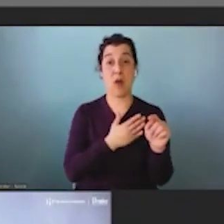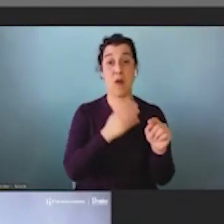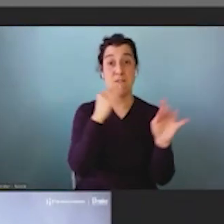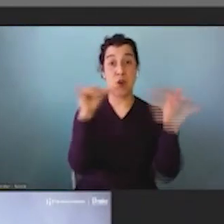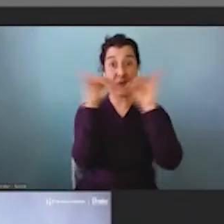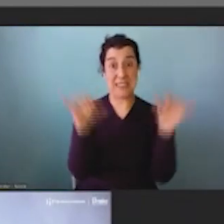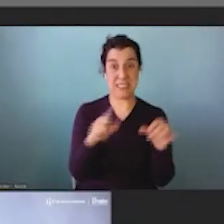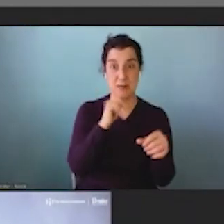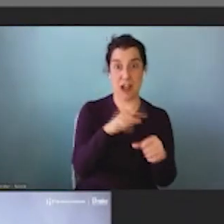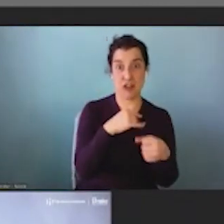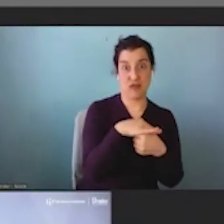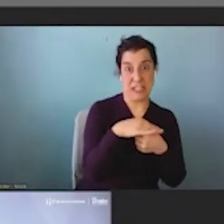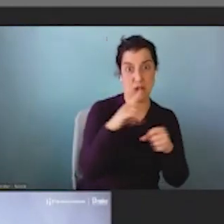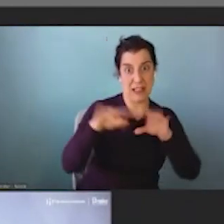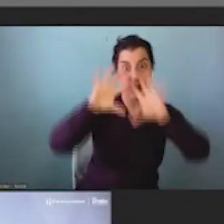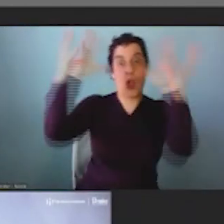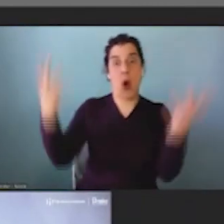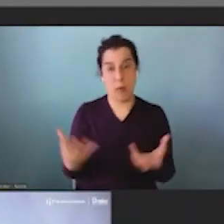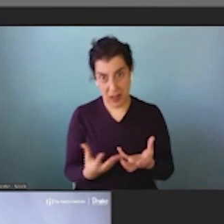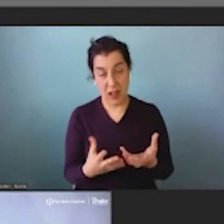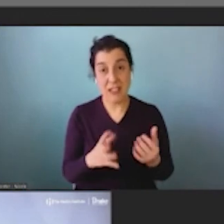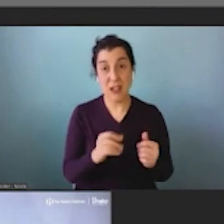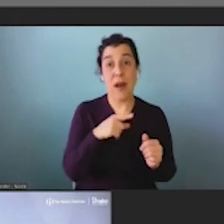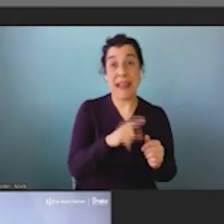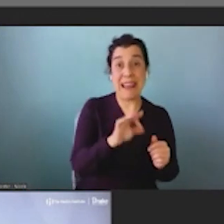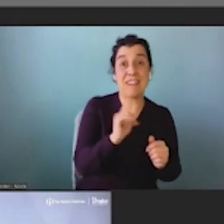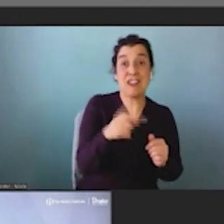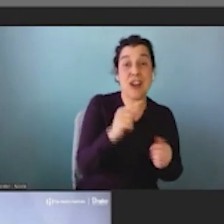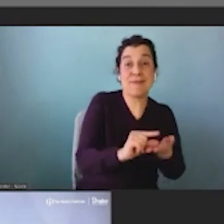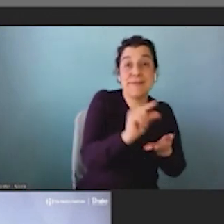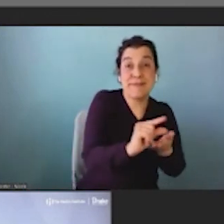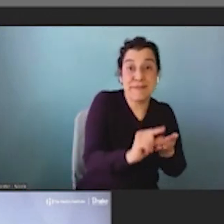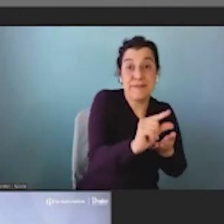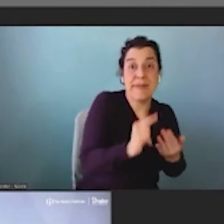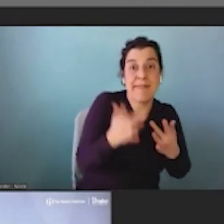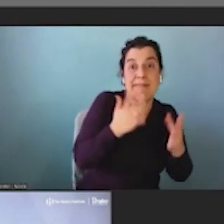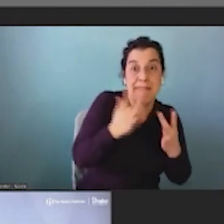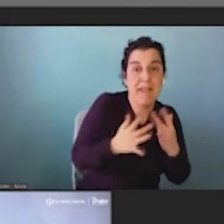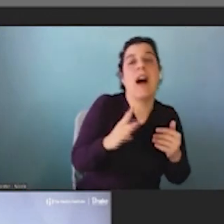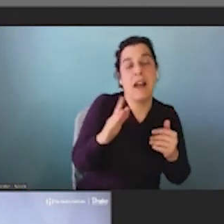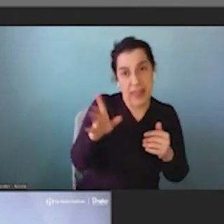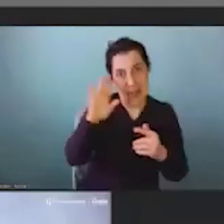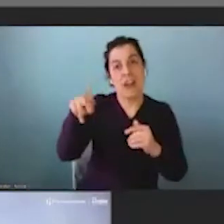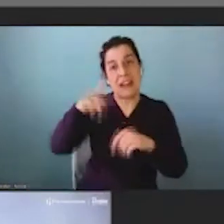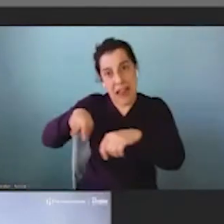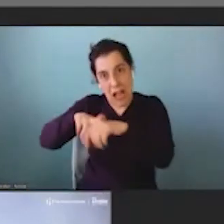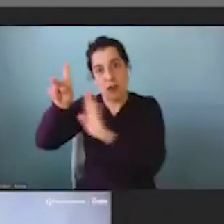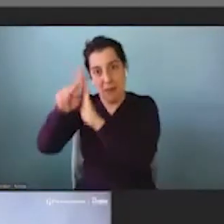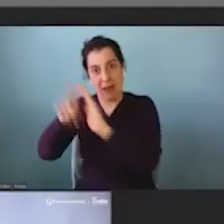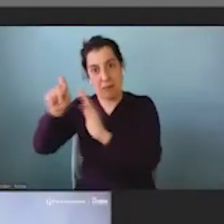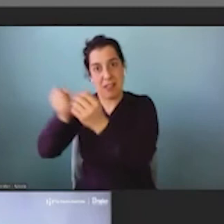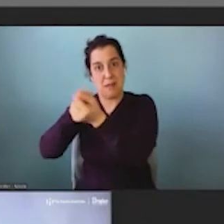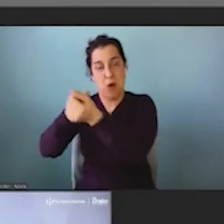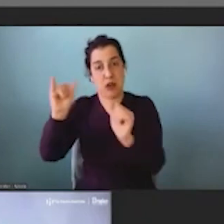so they're always going to be swimming upstream until these national policies also are supported. But I think the combination of